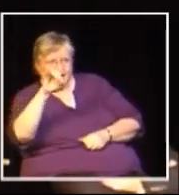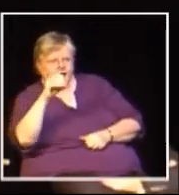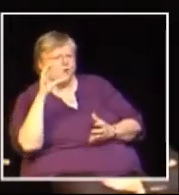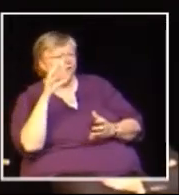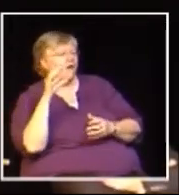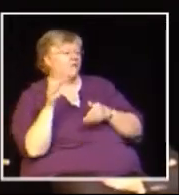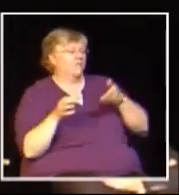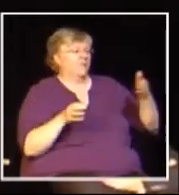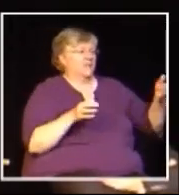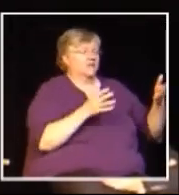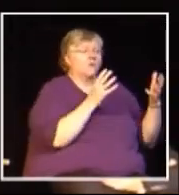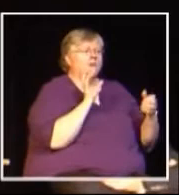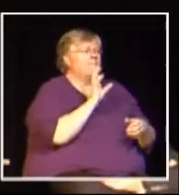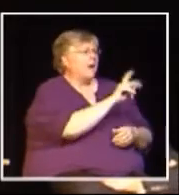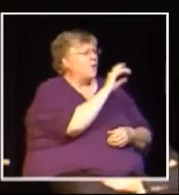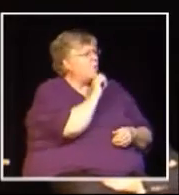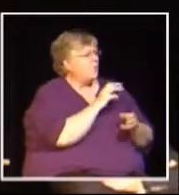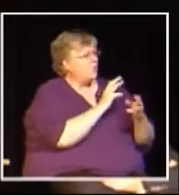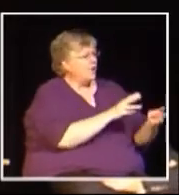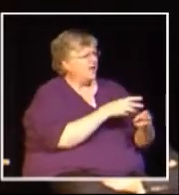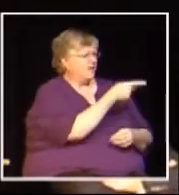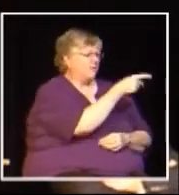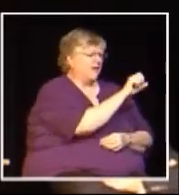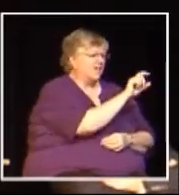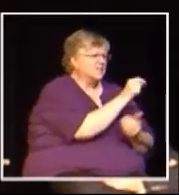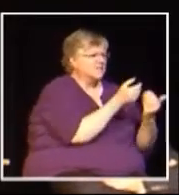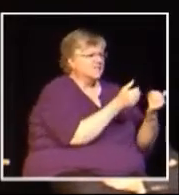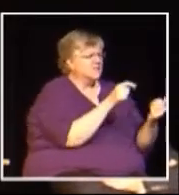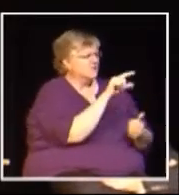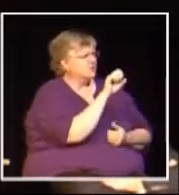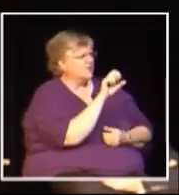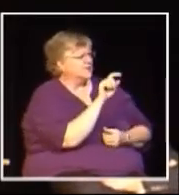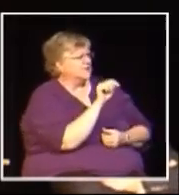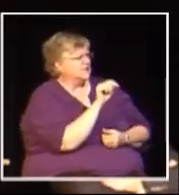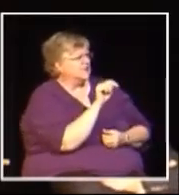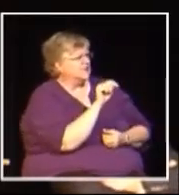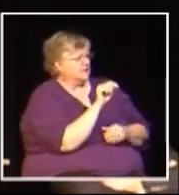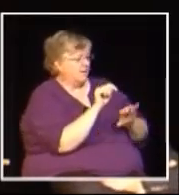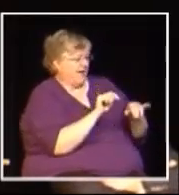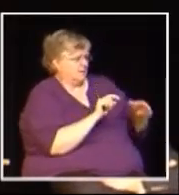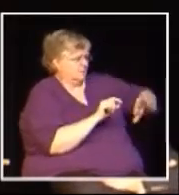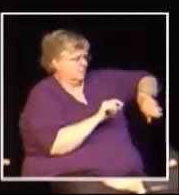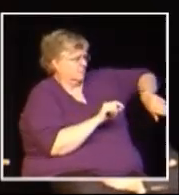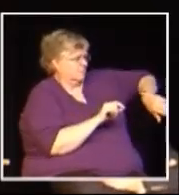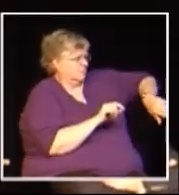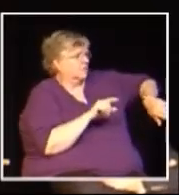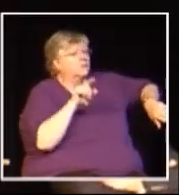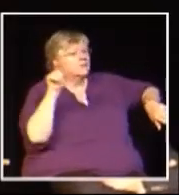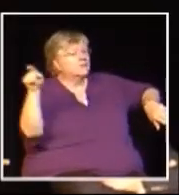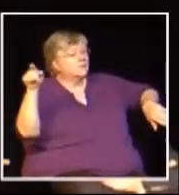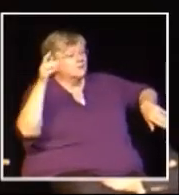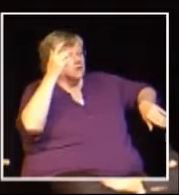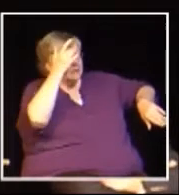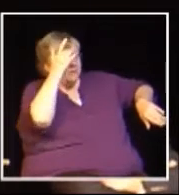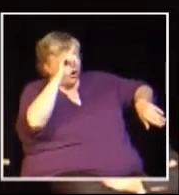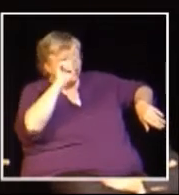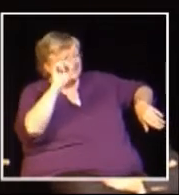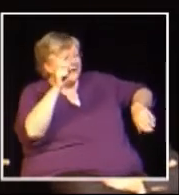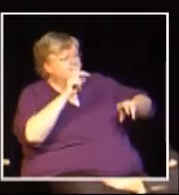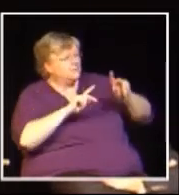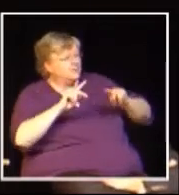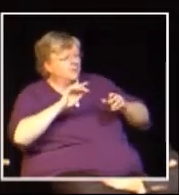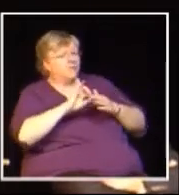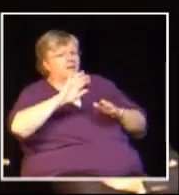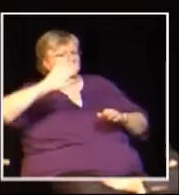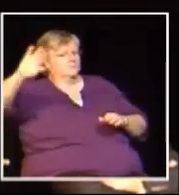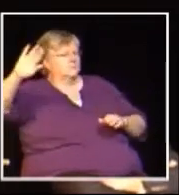speaking at this forum. The two official sides are the Fight HST Society, the yes